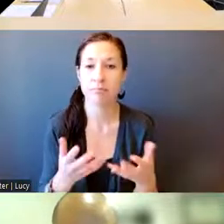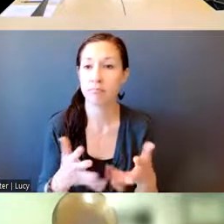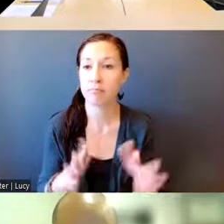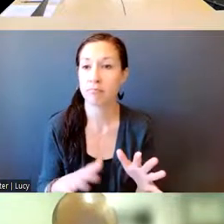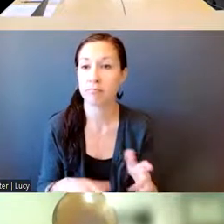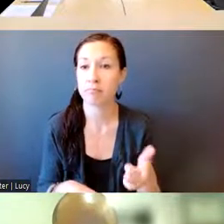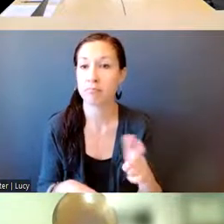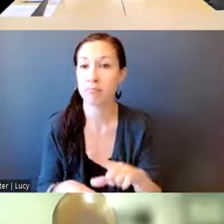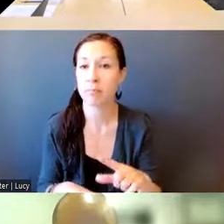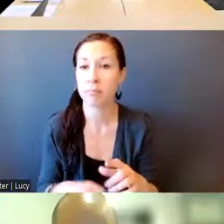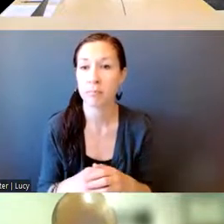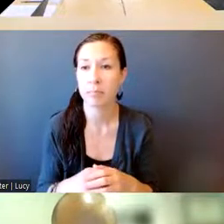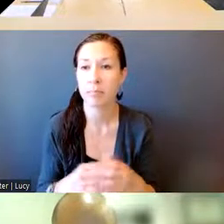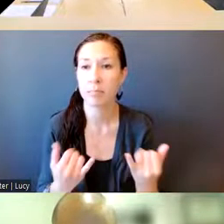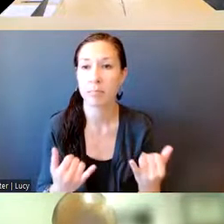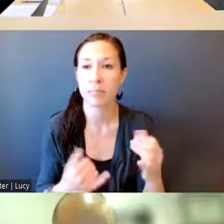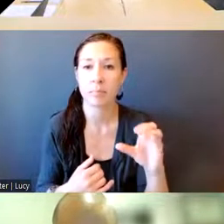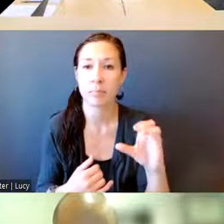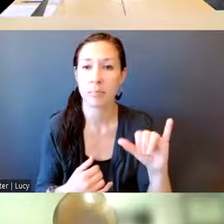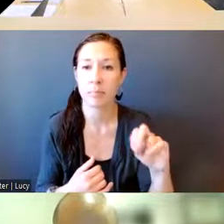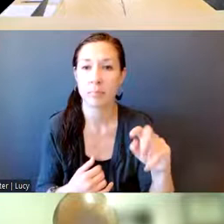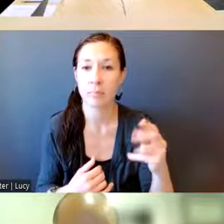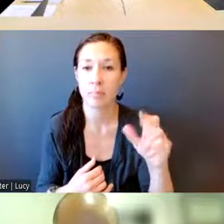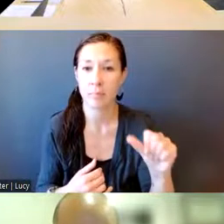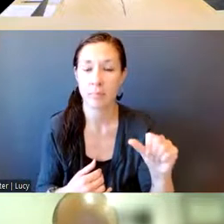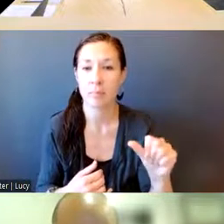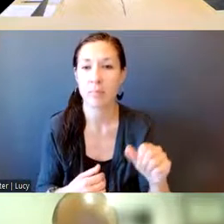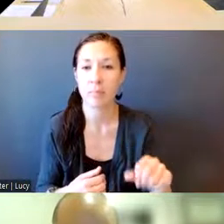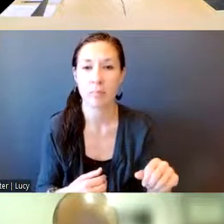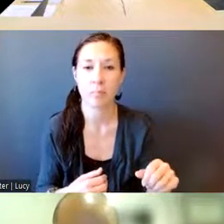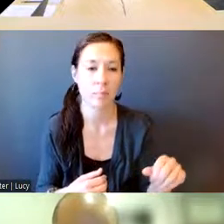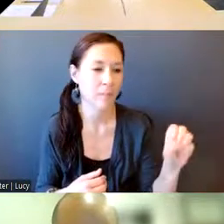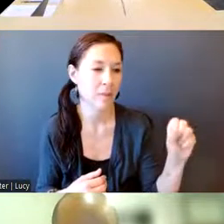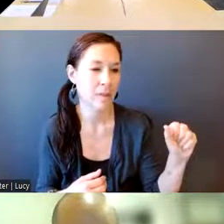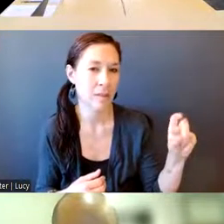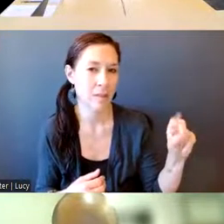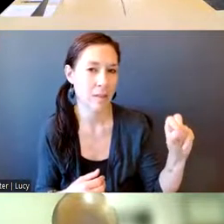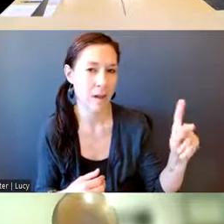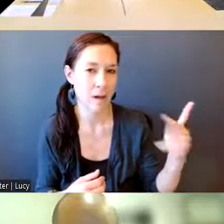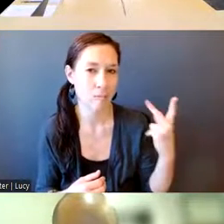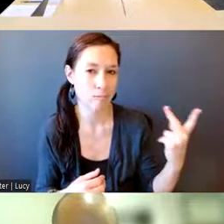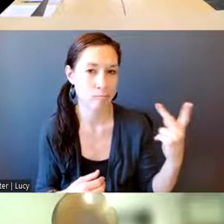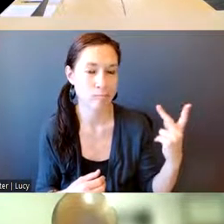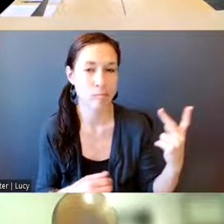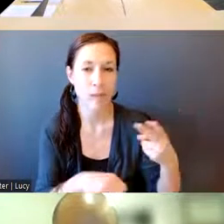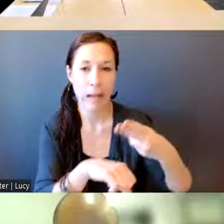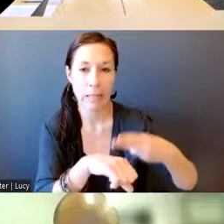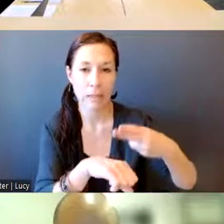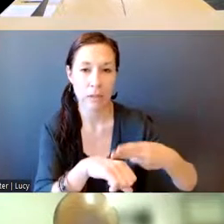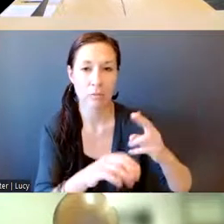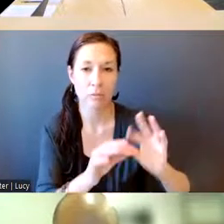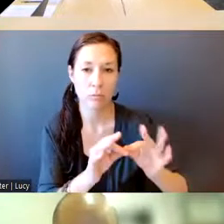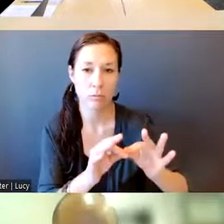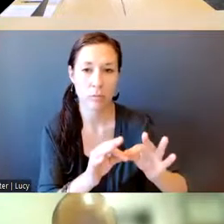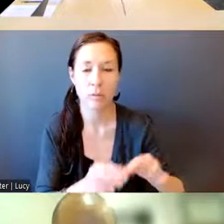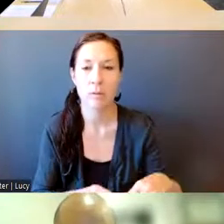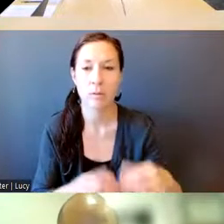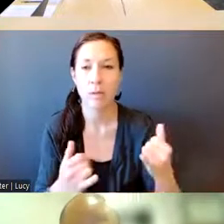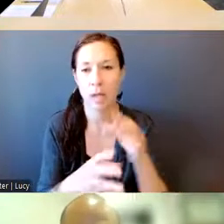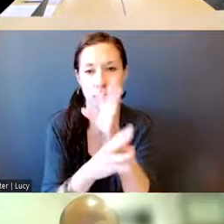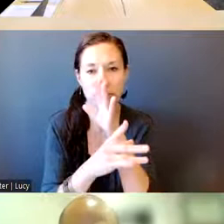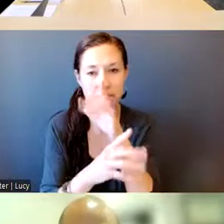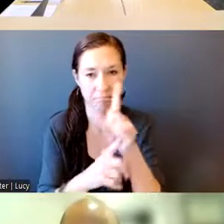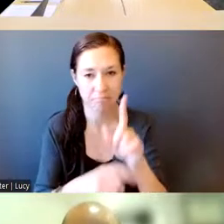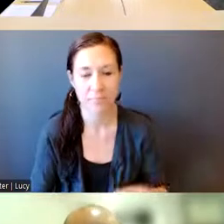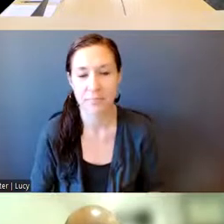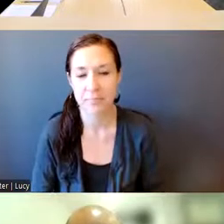Good morning. My name is Cynthia Lynn and Sadoc, and I will be your interpreter Haitian Creole today. Bonjour, non pas